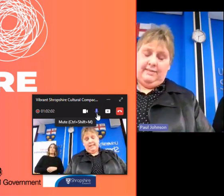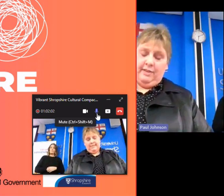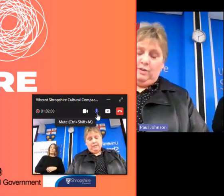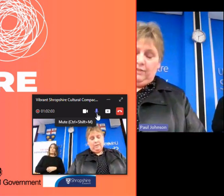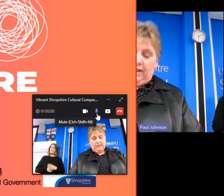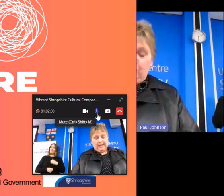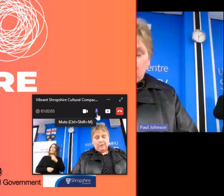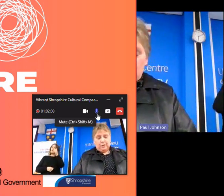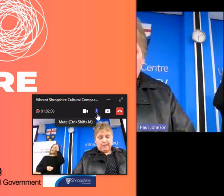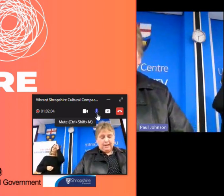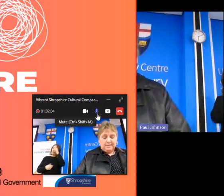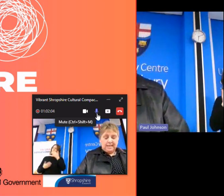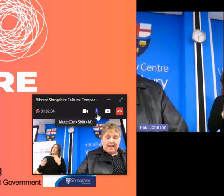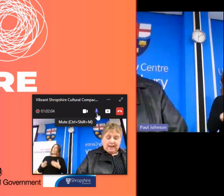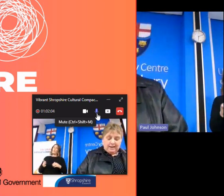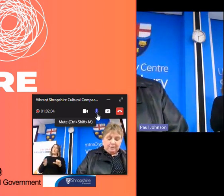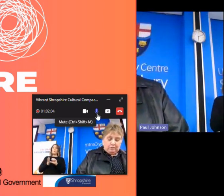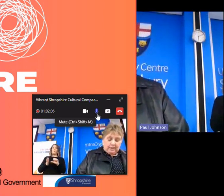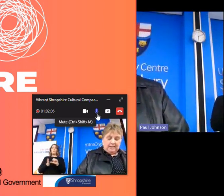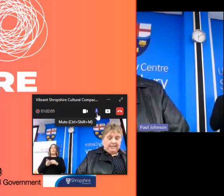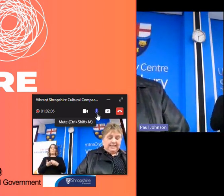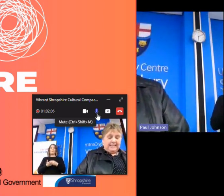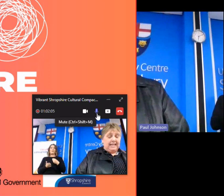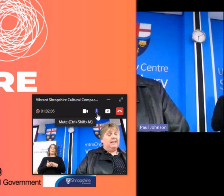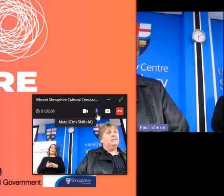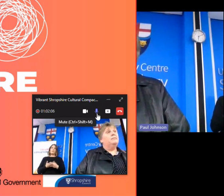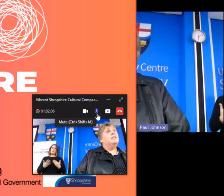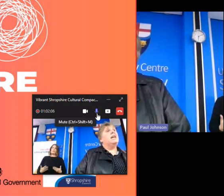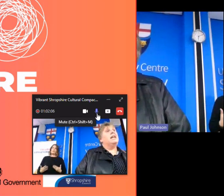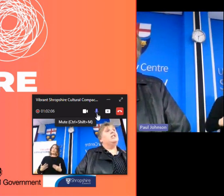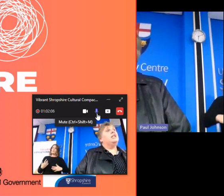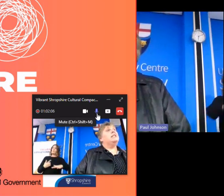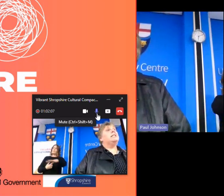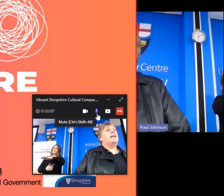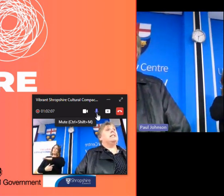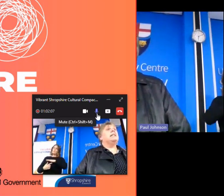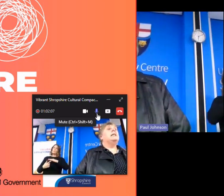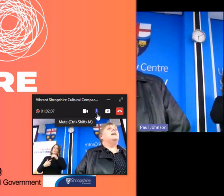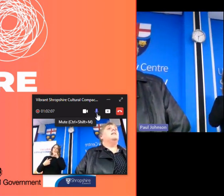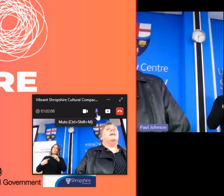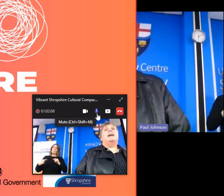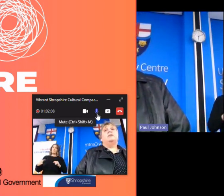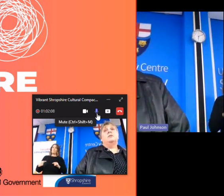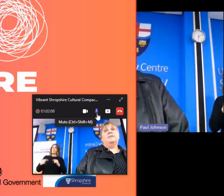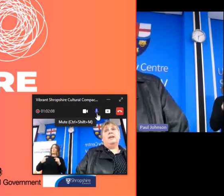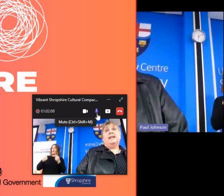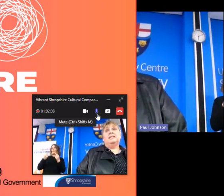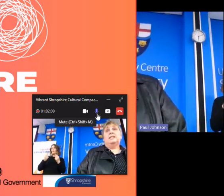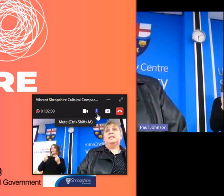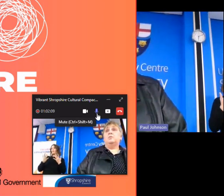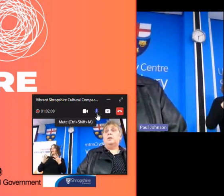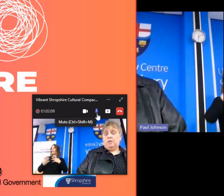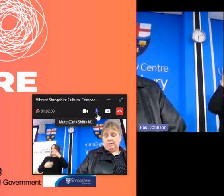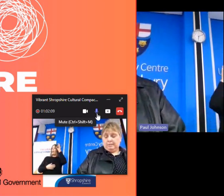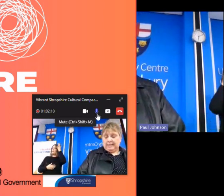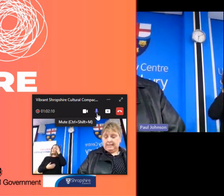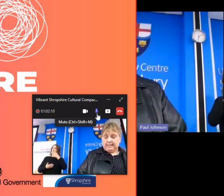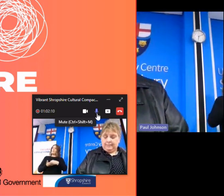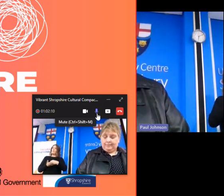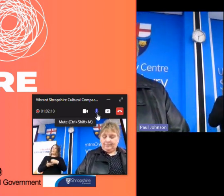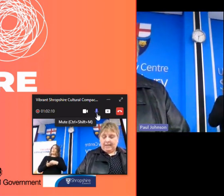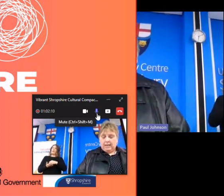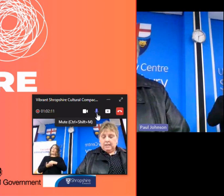that we live in difficult financial times and i'm sure i don't need to tell you the the state of the council's finances is well